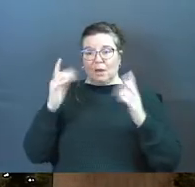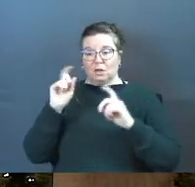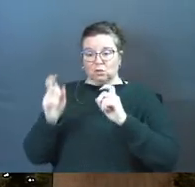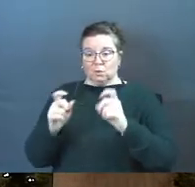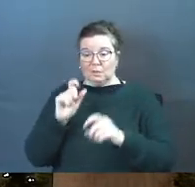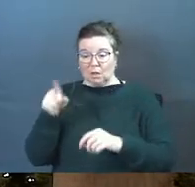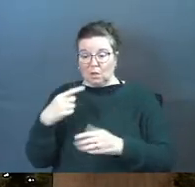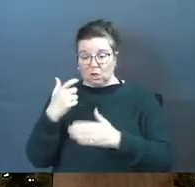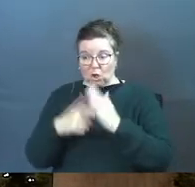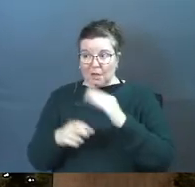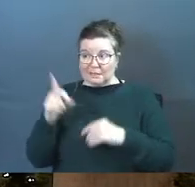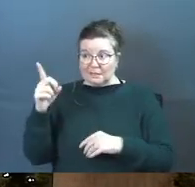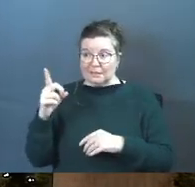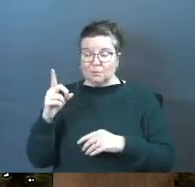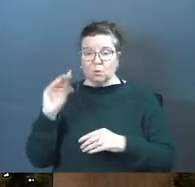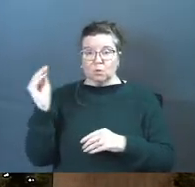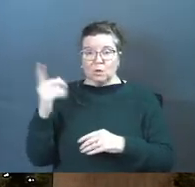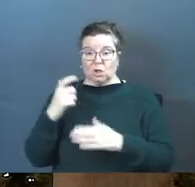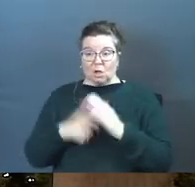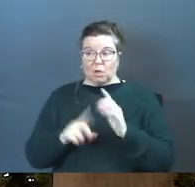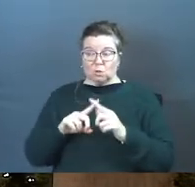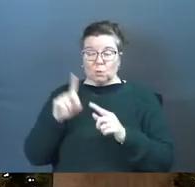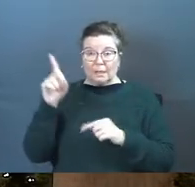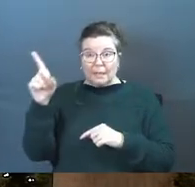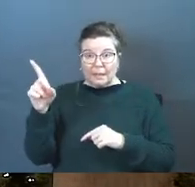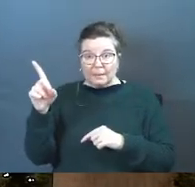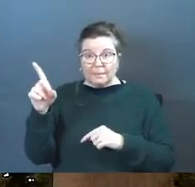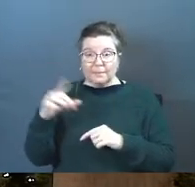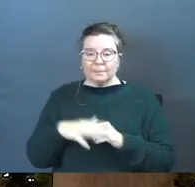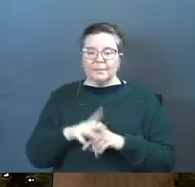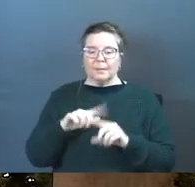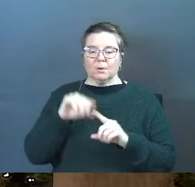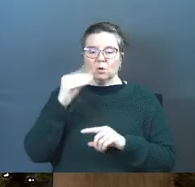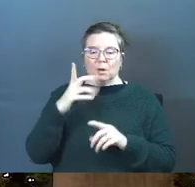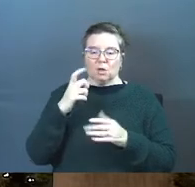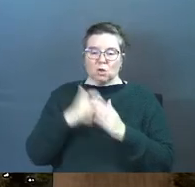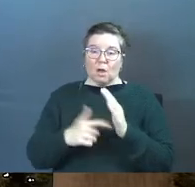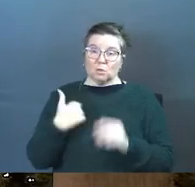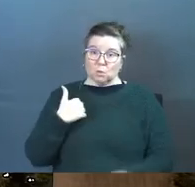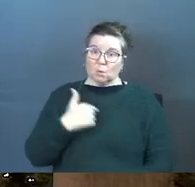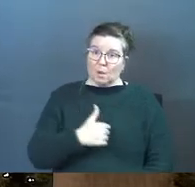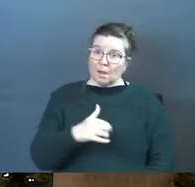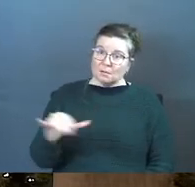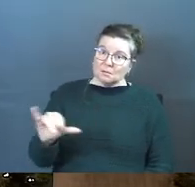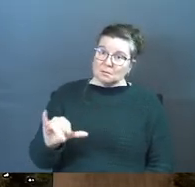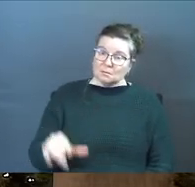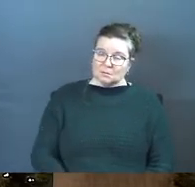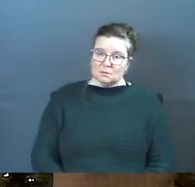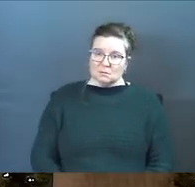not only did it cost him not only was grace costly to him but grace is costly to us